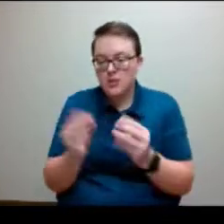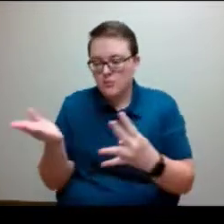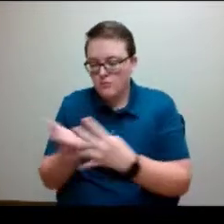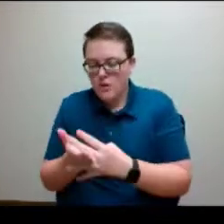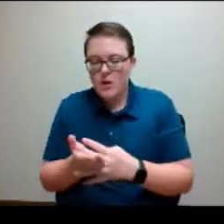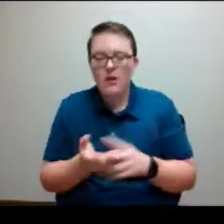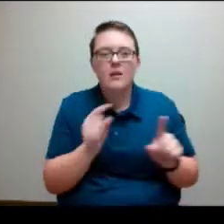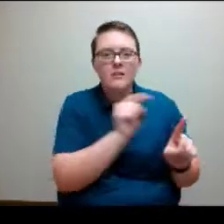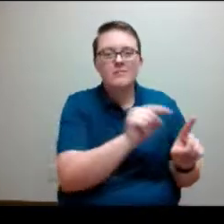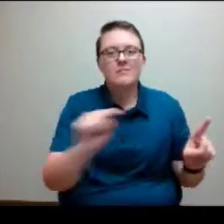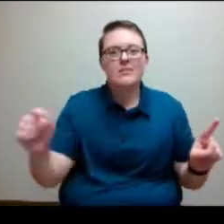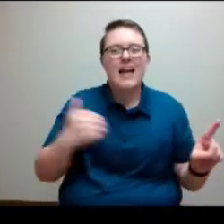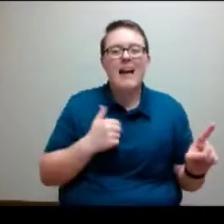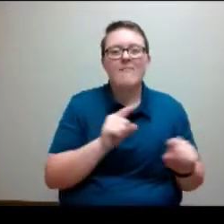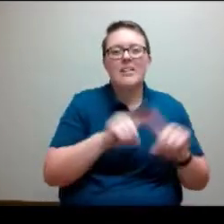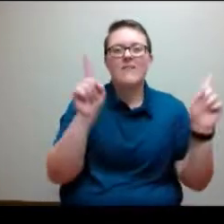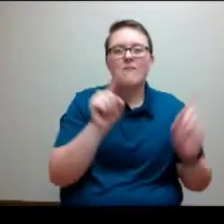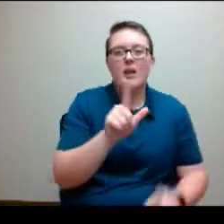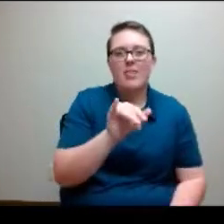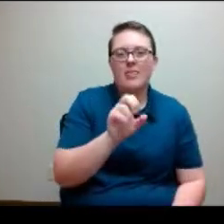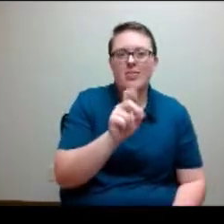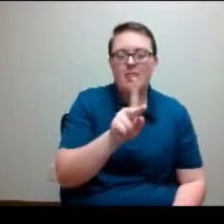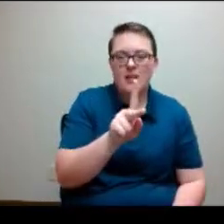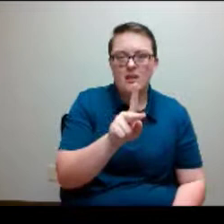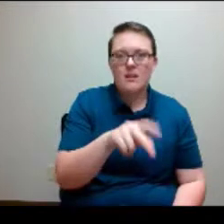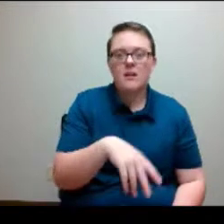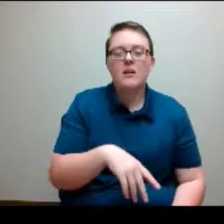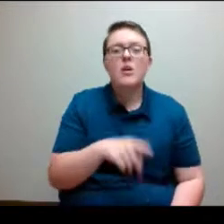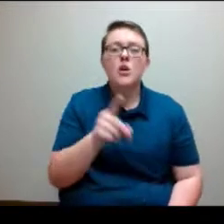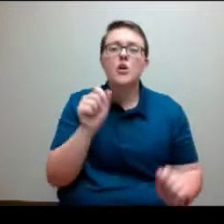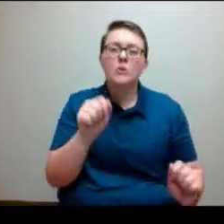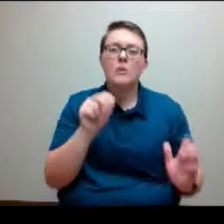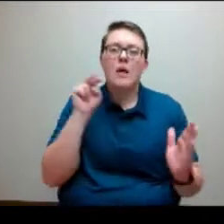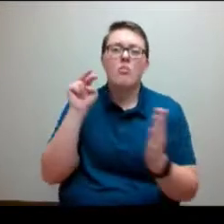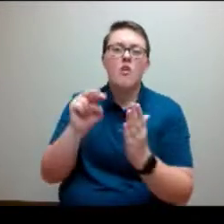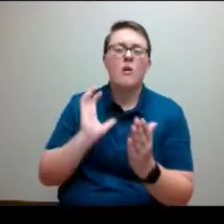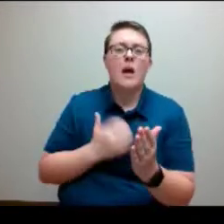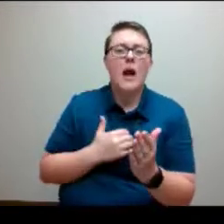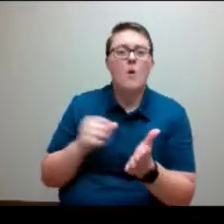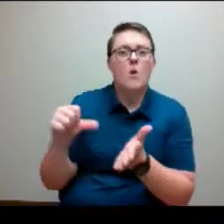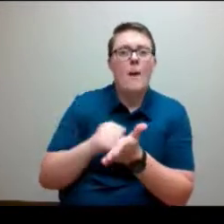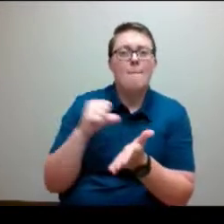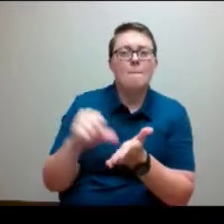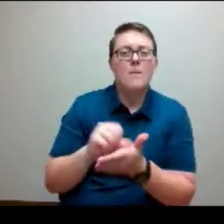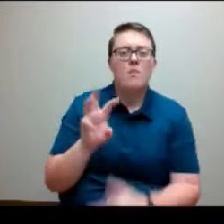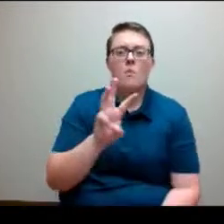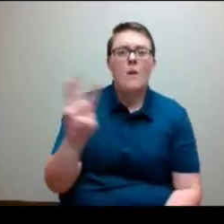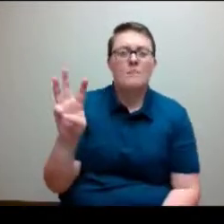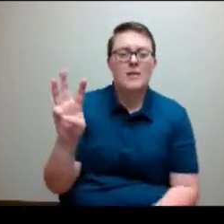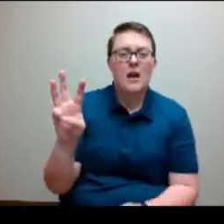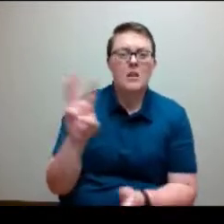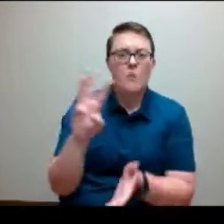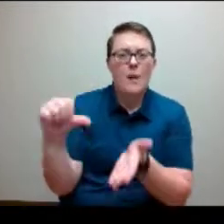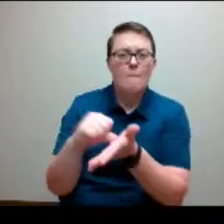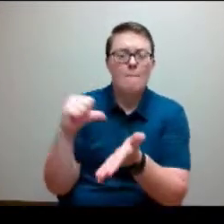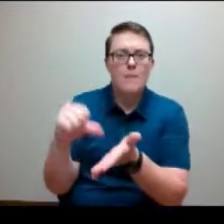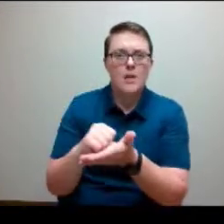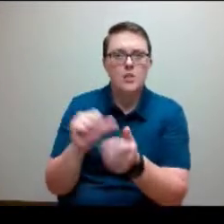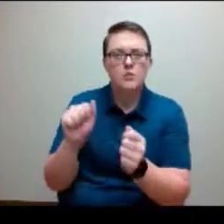got Evites, I think you can find the links in there too, but the webpage is a far smoother experience. So